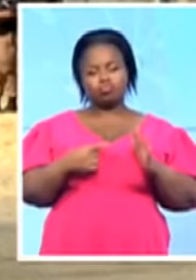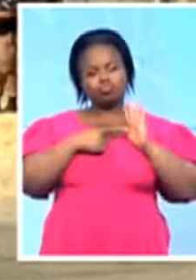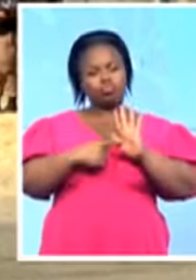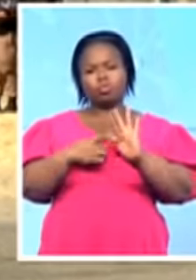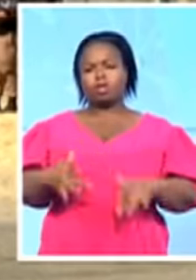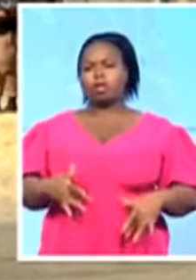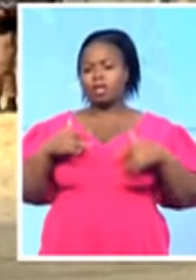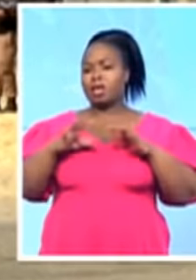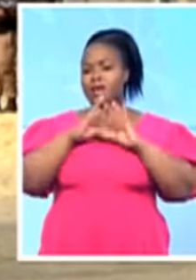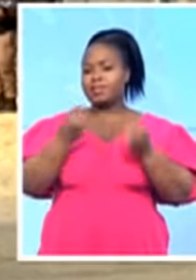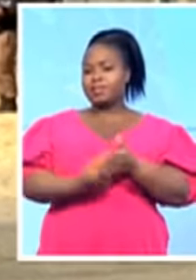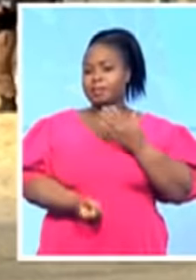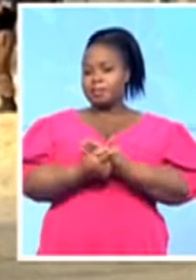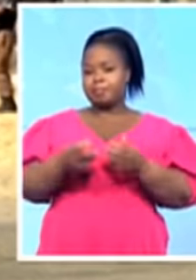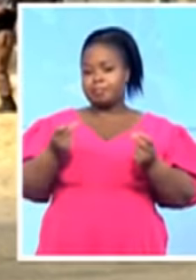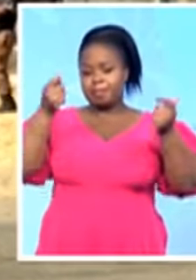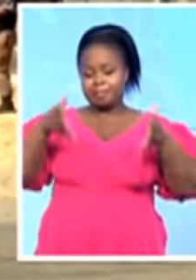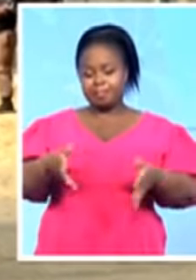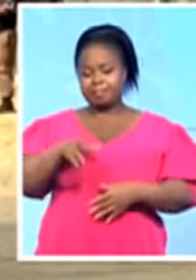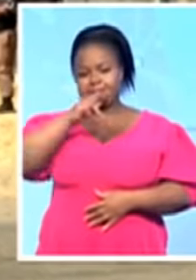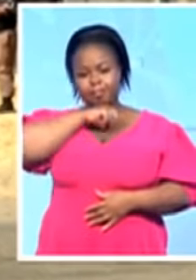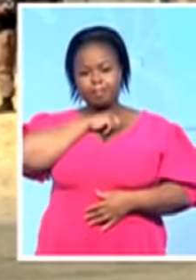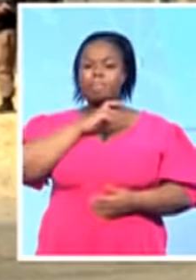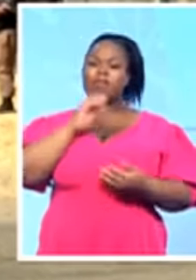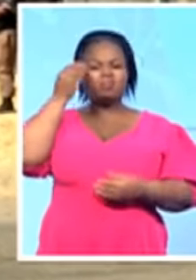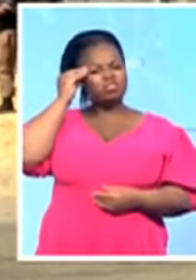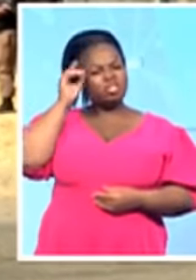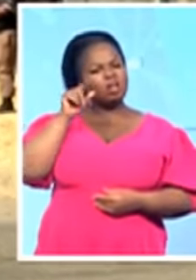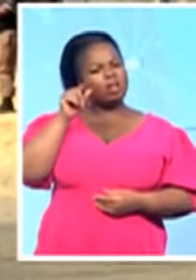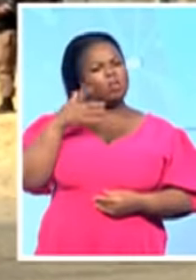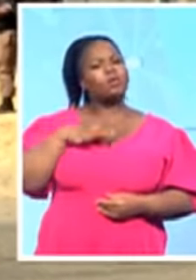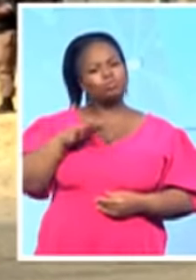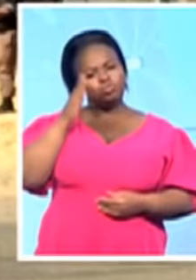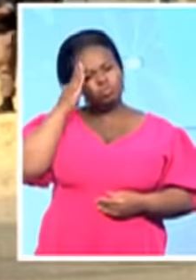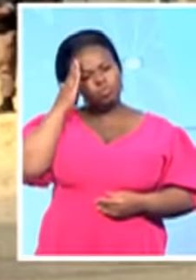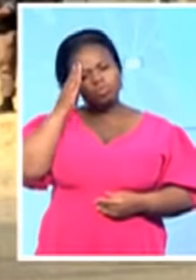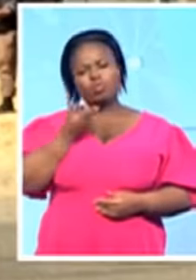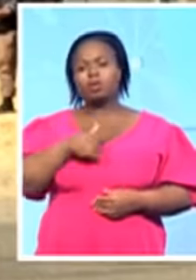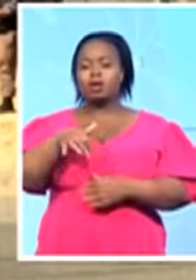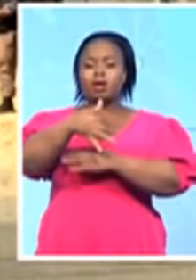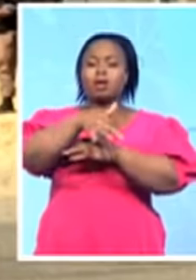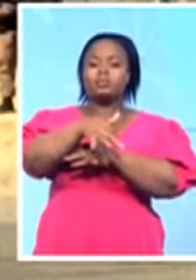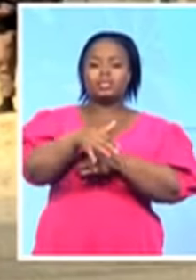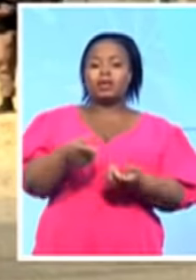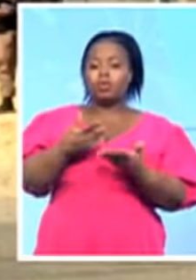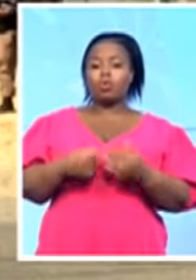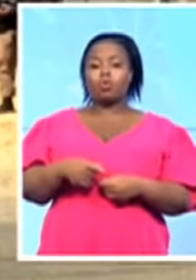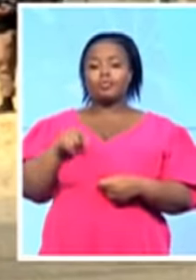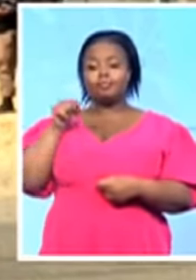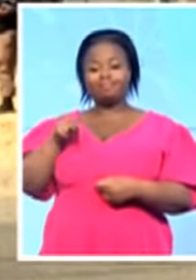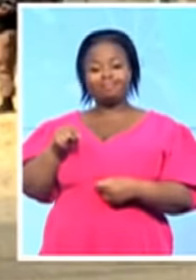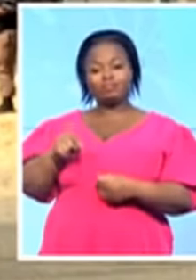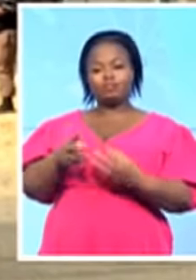-Natal have been interested to see what is happening outside or at the escort correctional center, of course, where the former